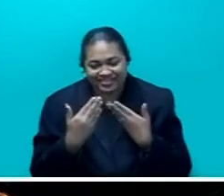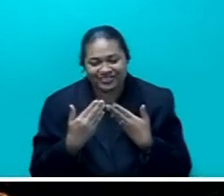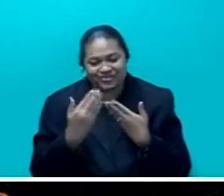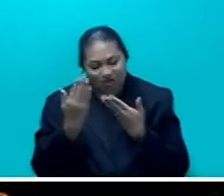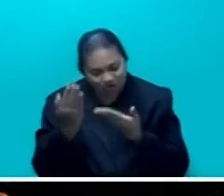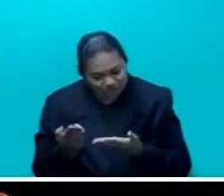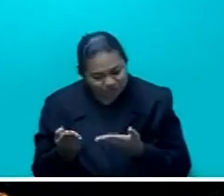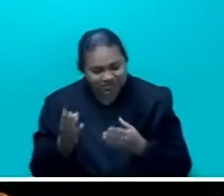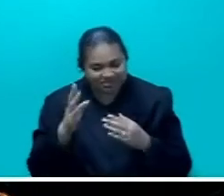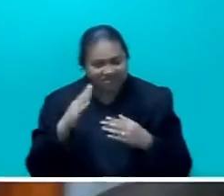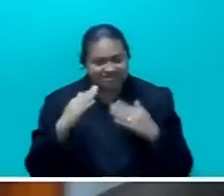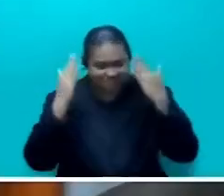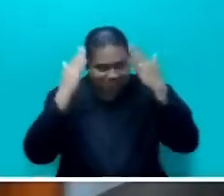Honorable Speaker..